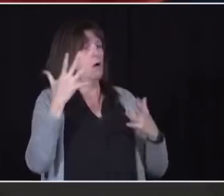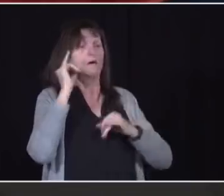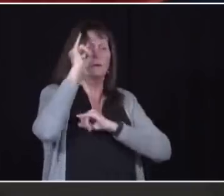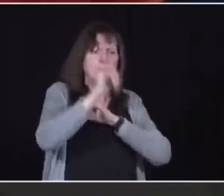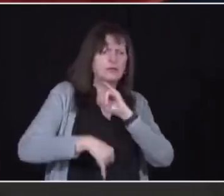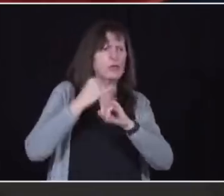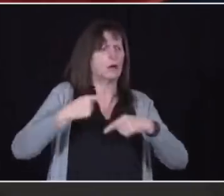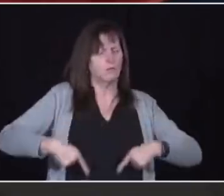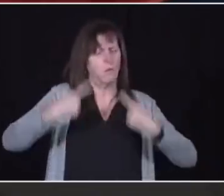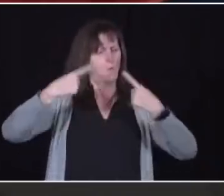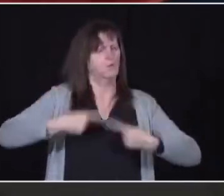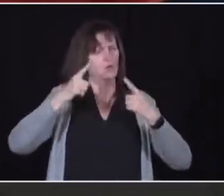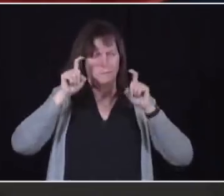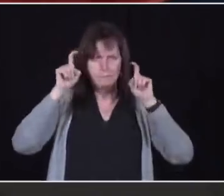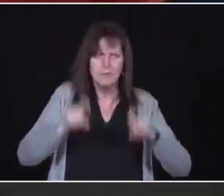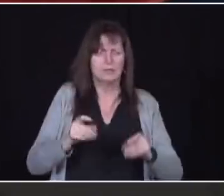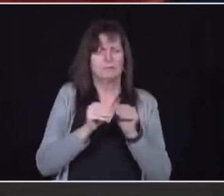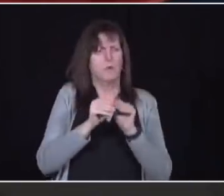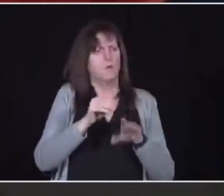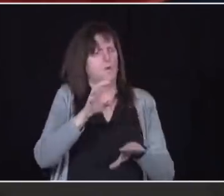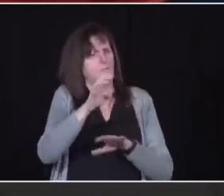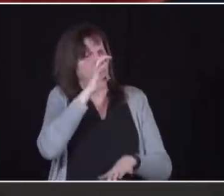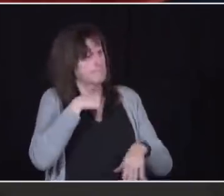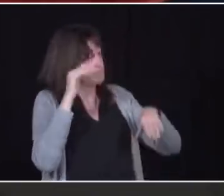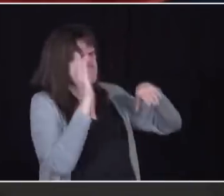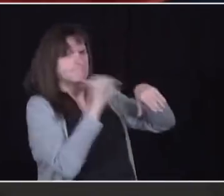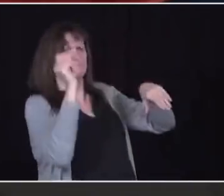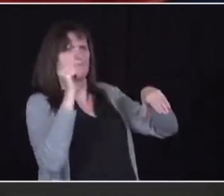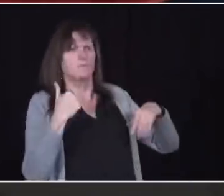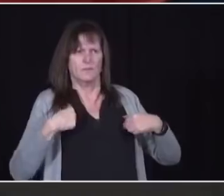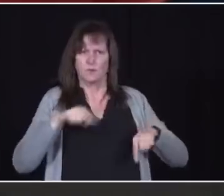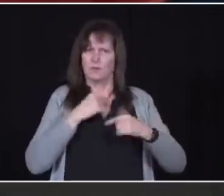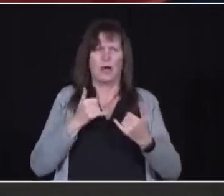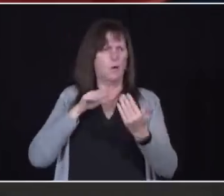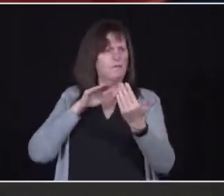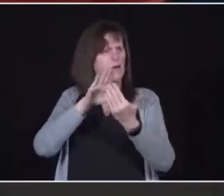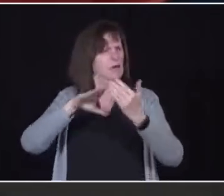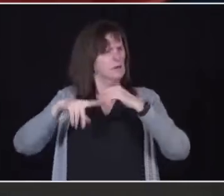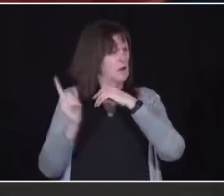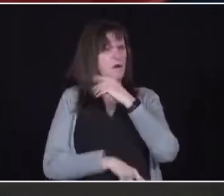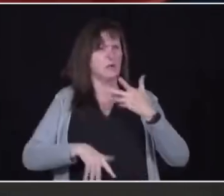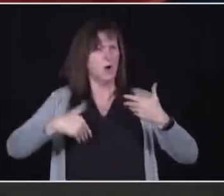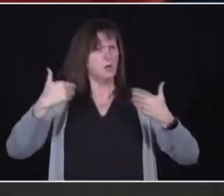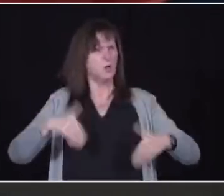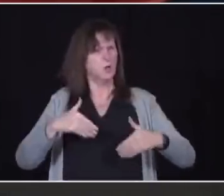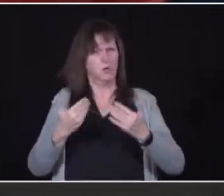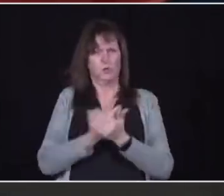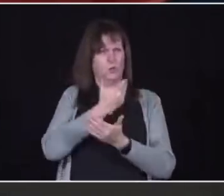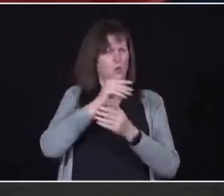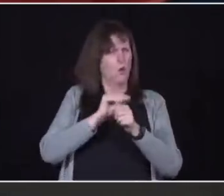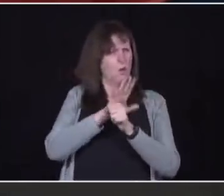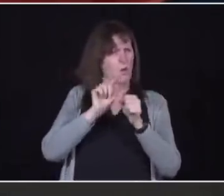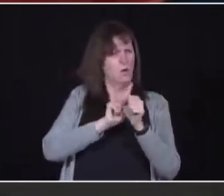currently facing a the devastating consequences of COVID variants that entered Canada through our borders